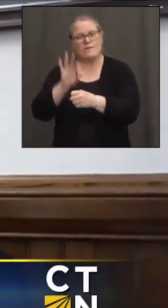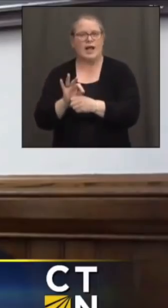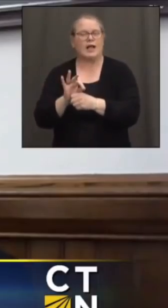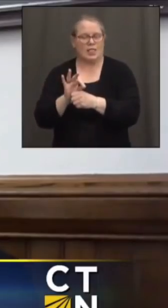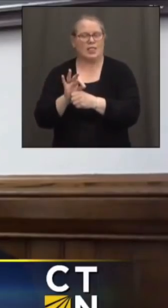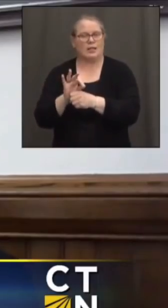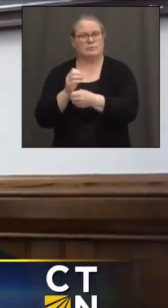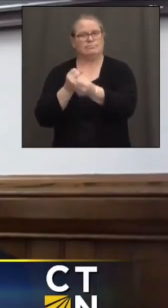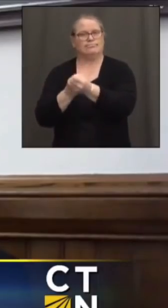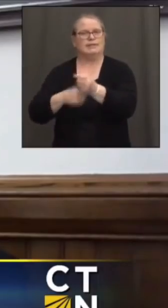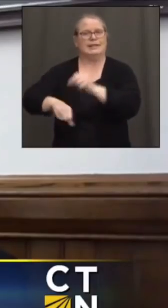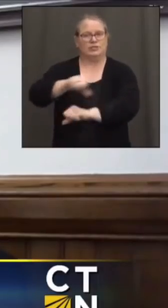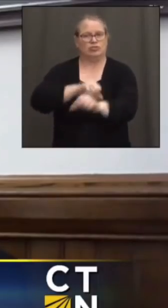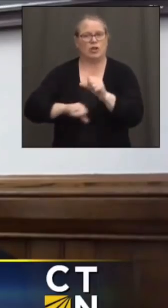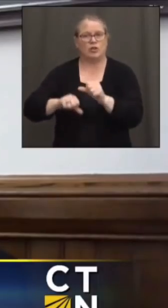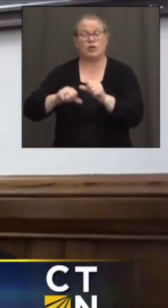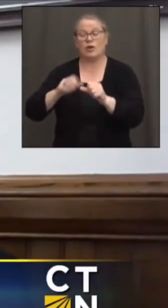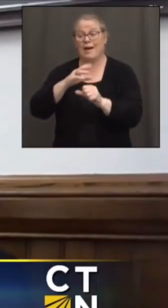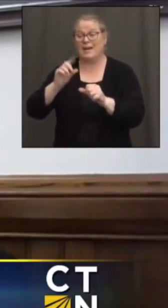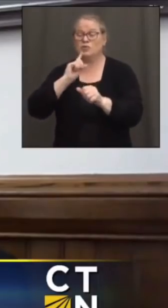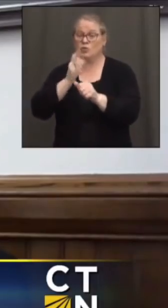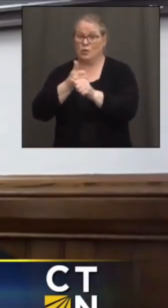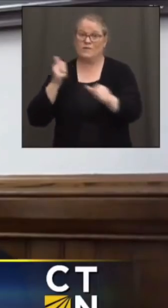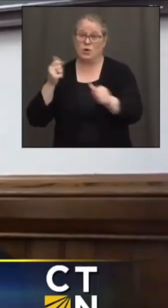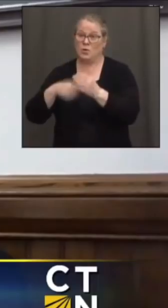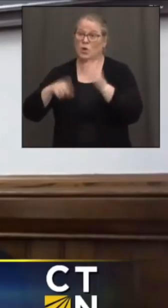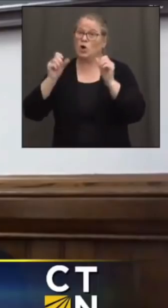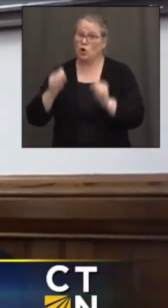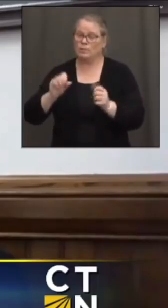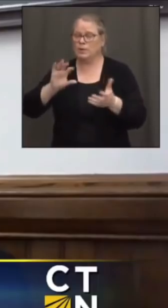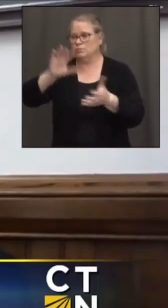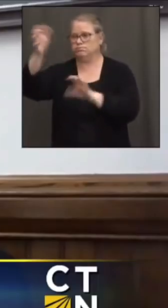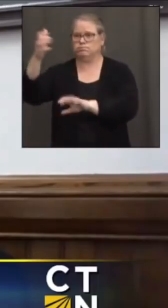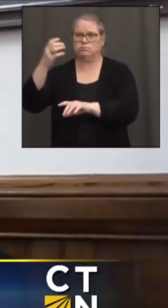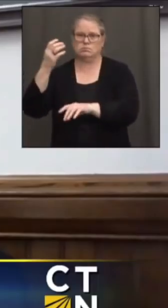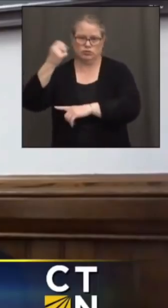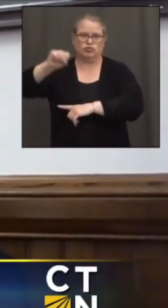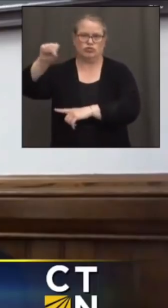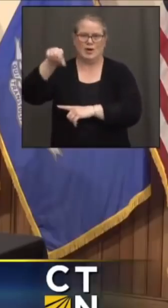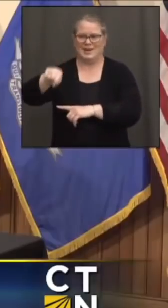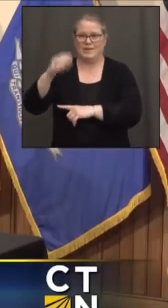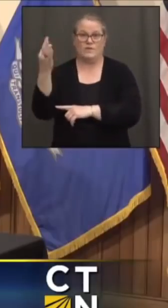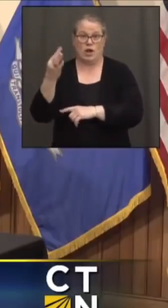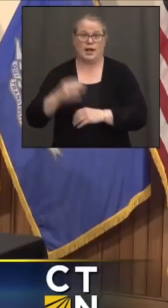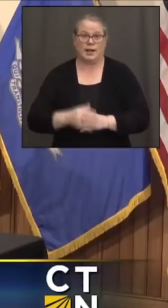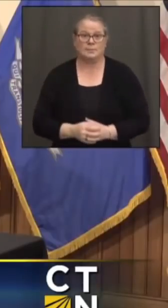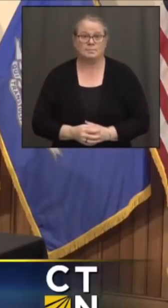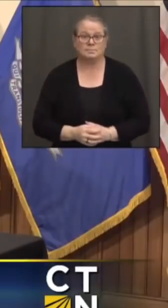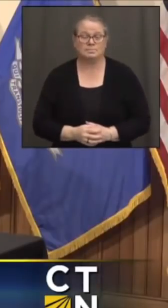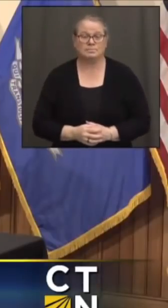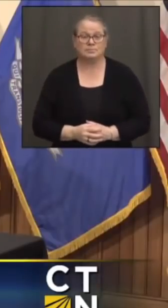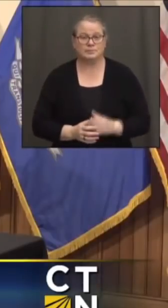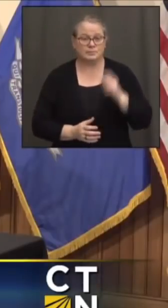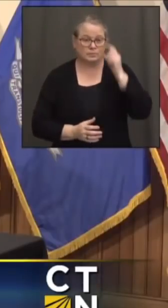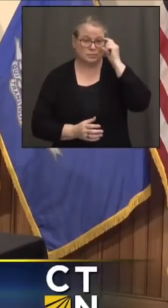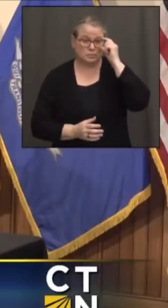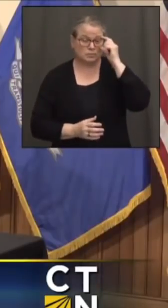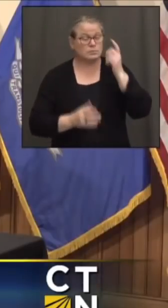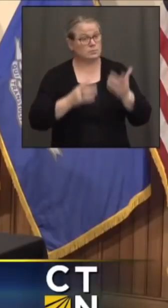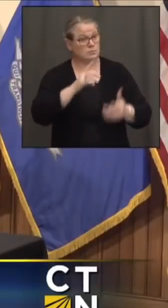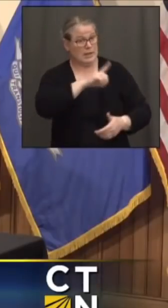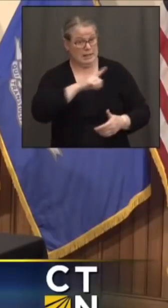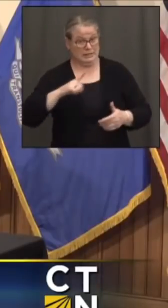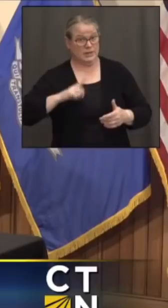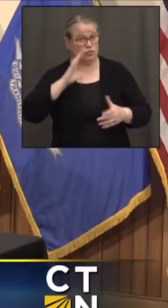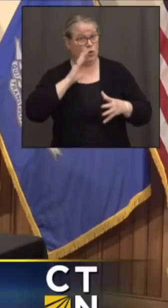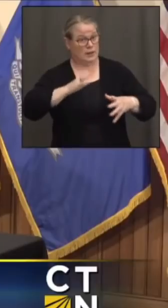and to avoid what can be a very disruptive strike if it occurred on Friday. And speaking of the legislature, are they going to go along with